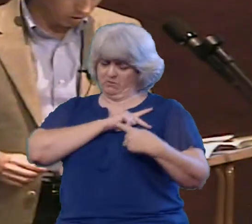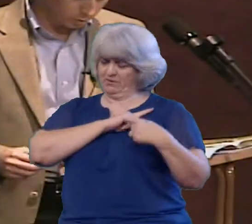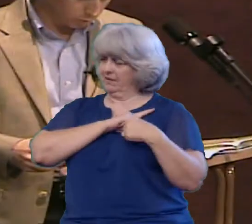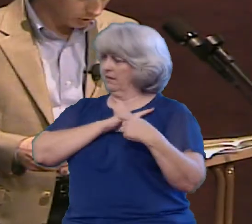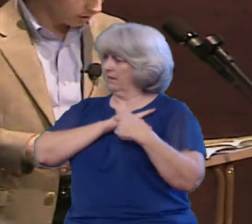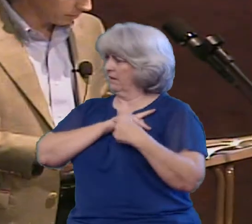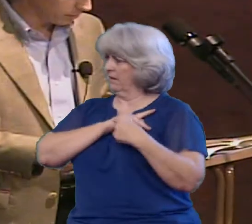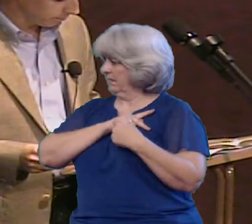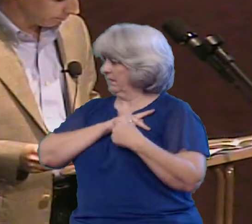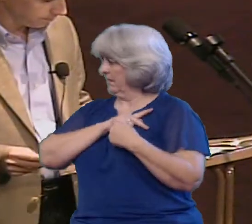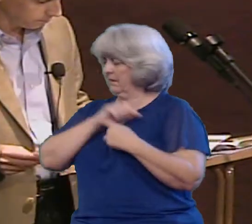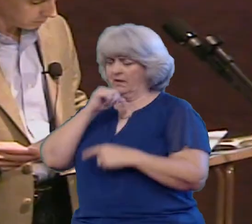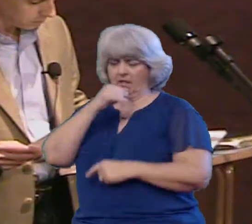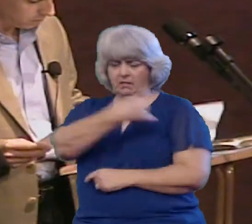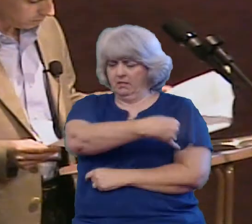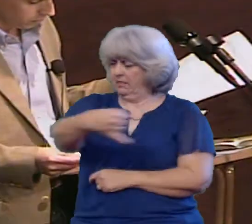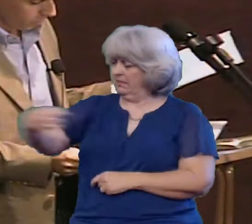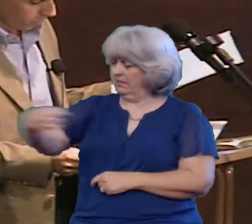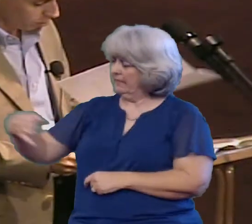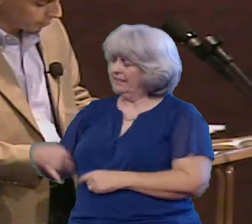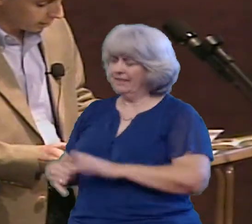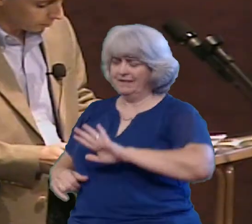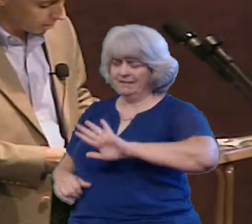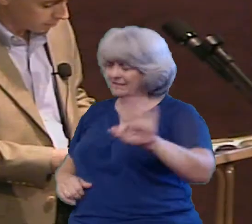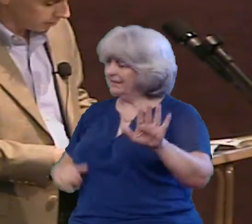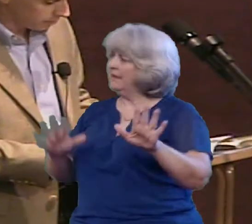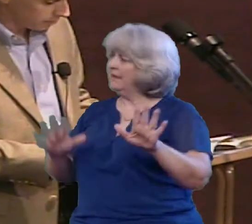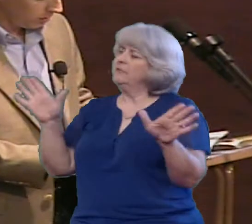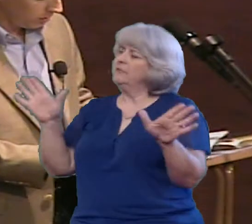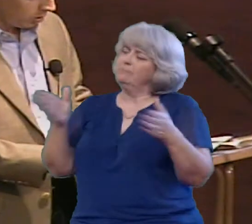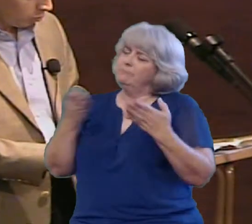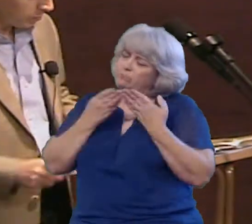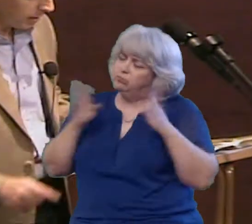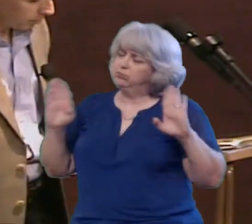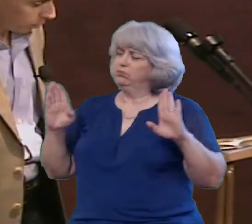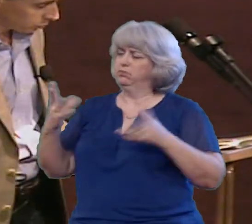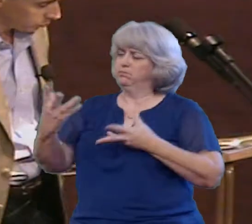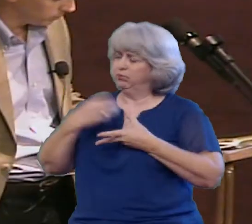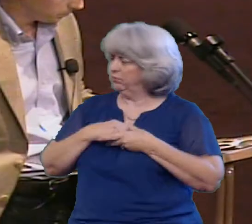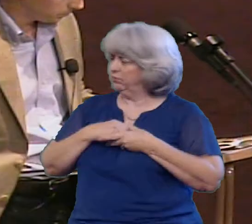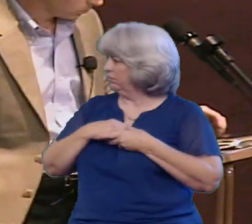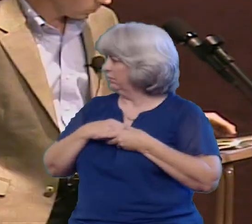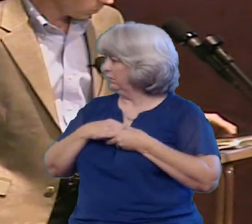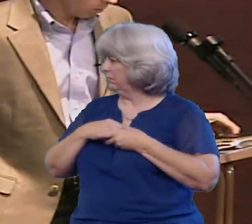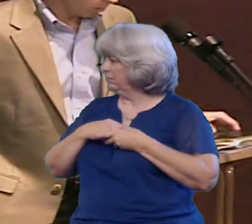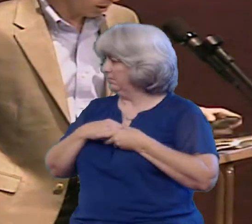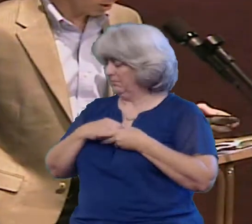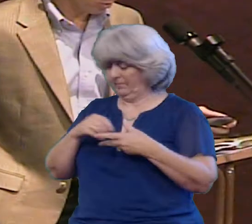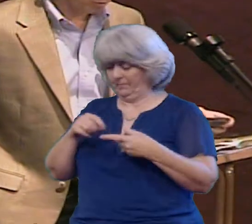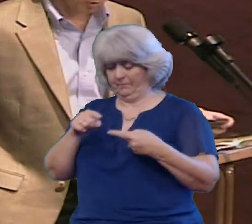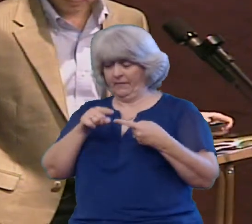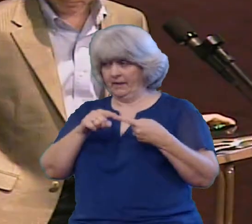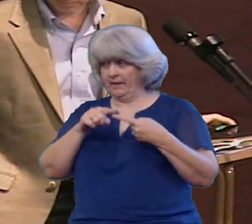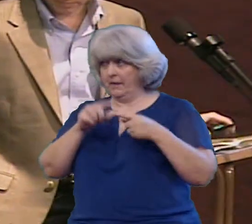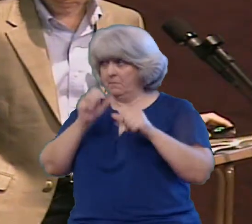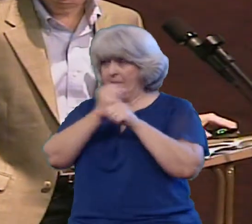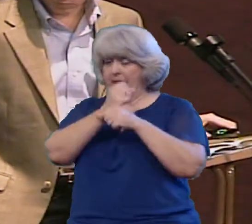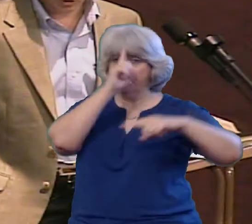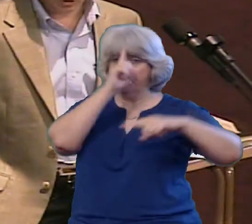Number three tonight So we made it positive We made it personal And number three